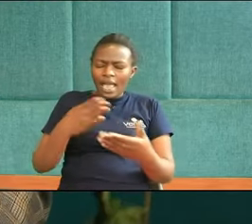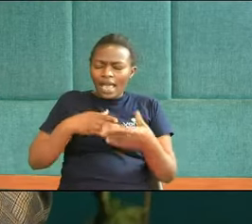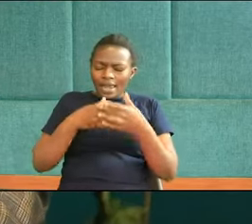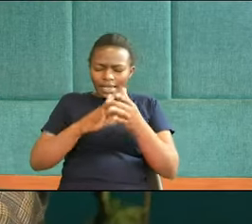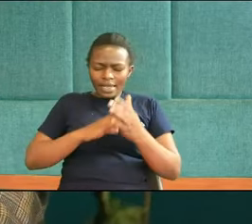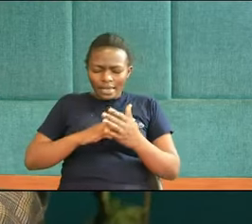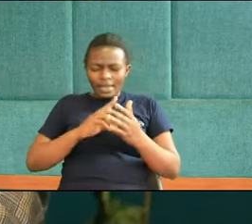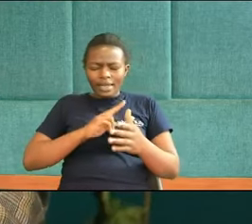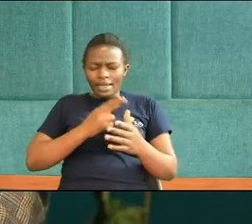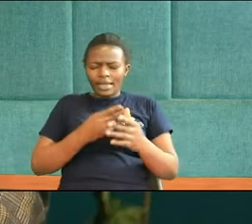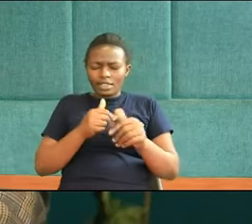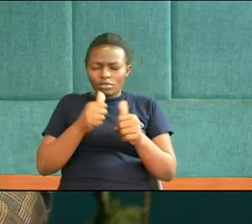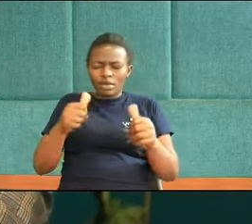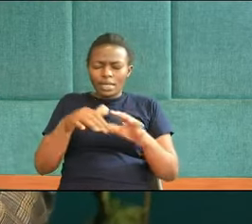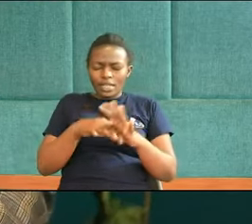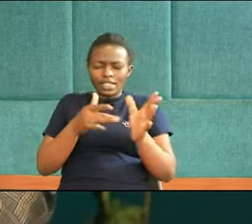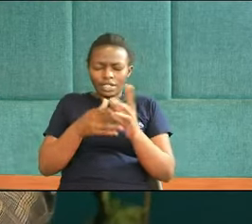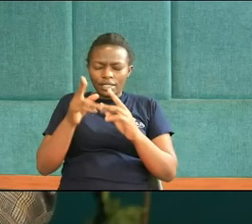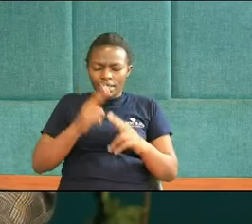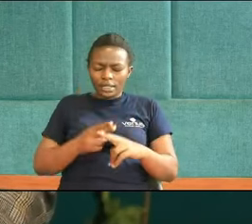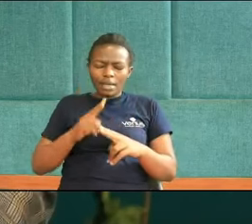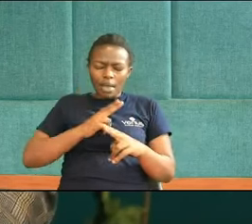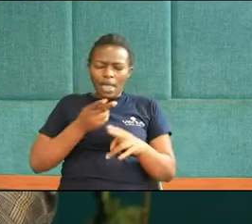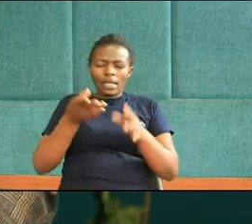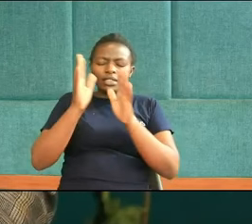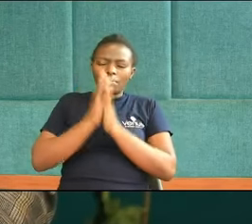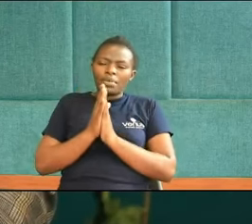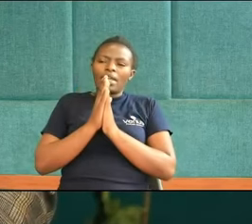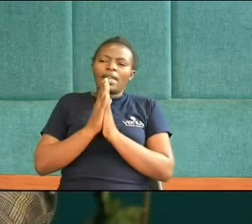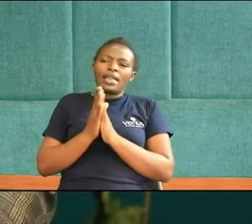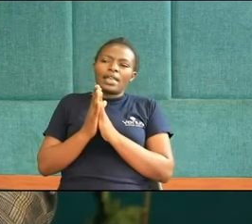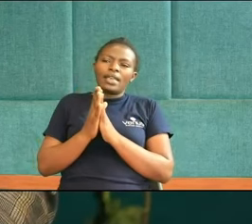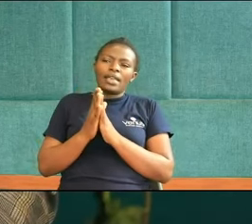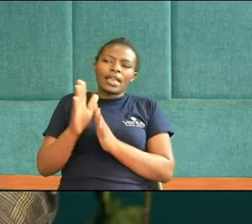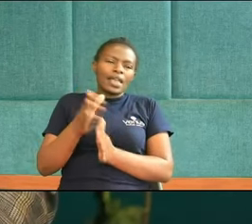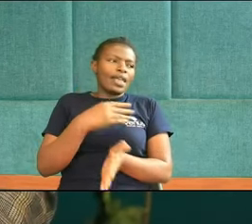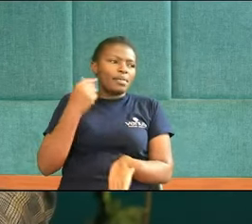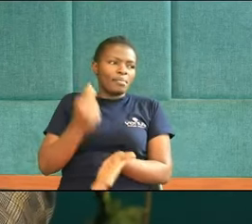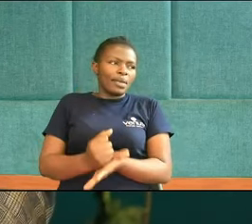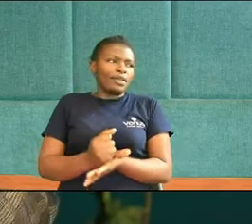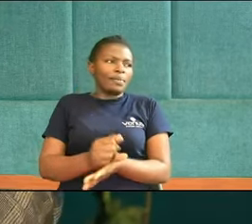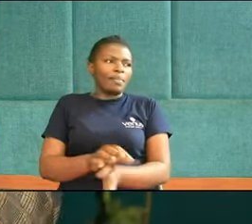you come In Jesus' name I pray Amen And amen